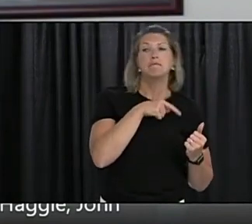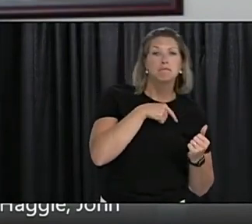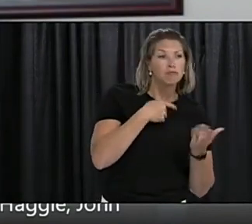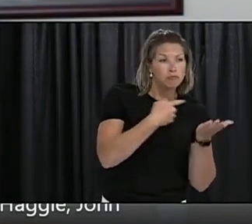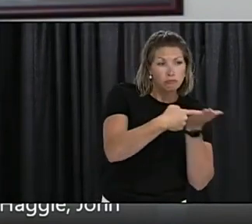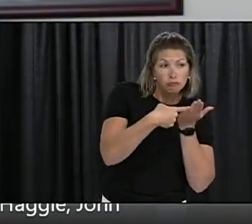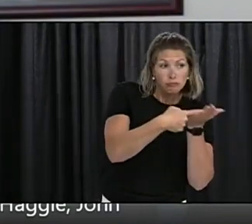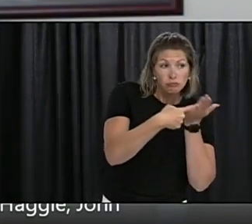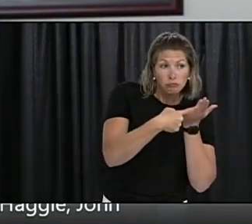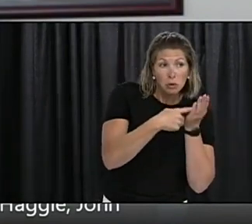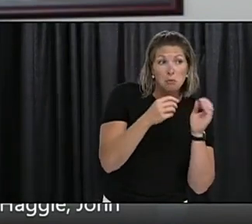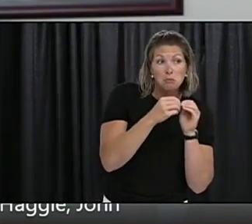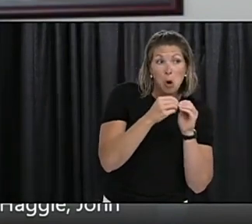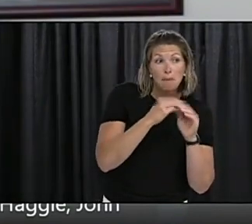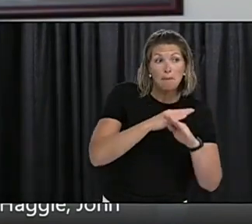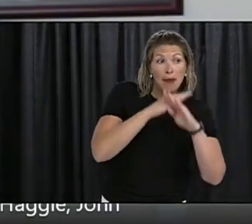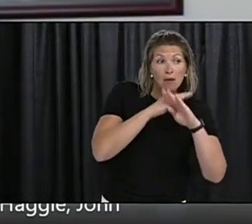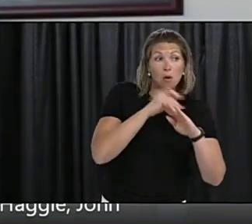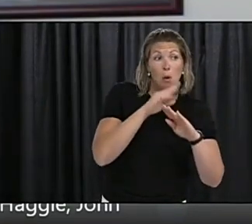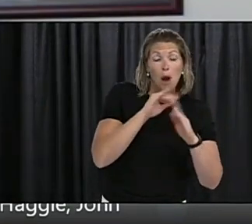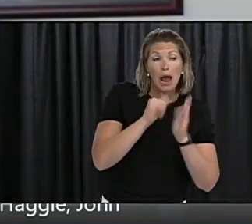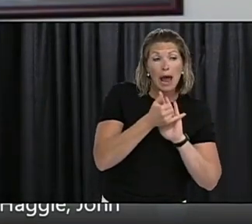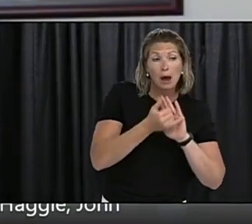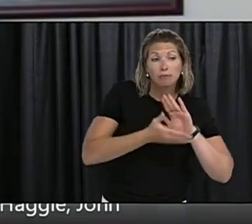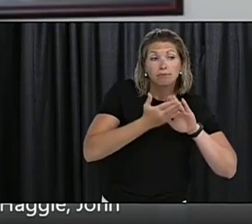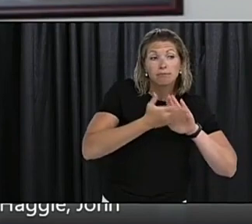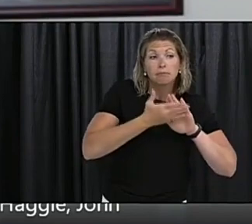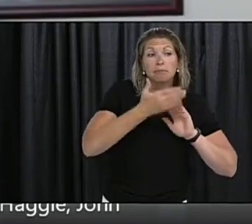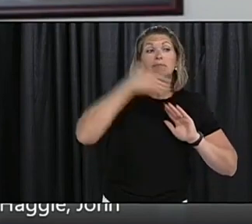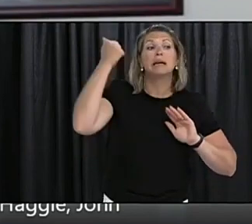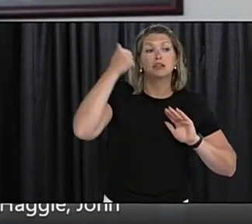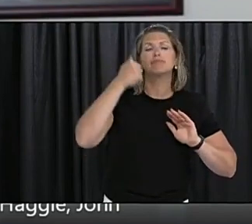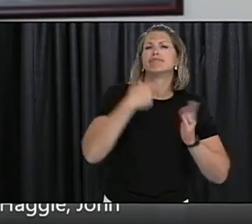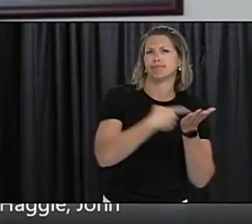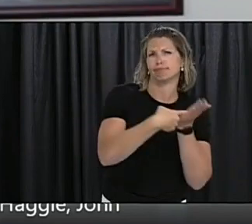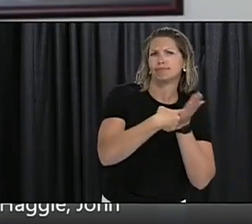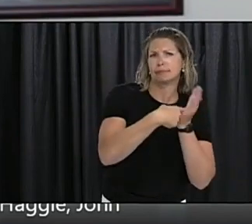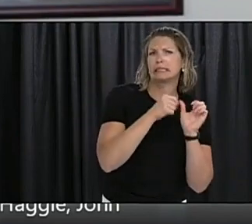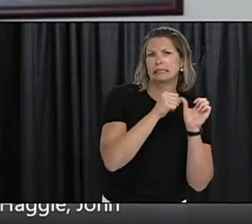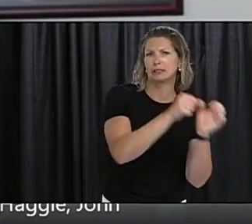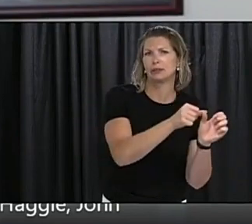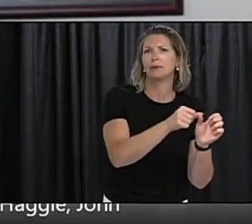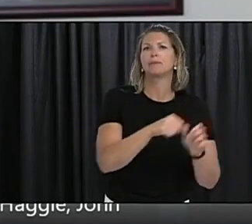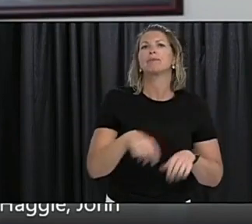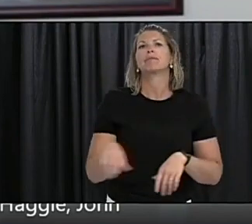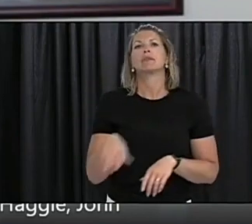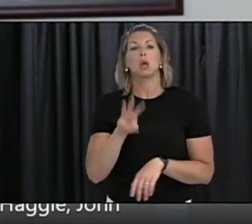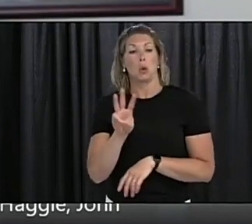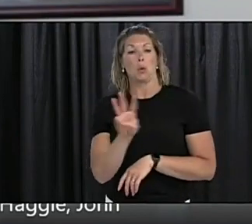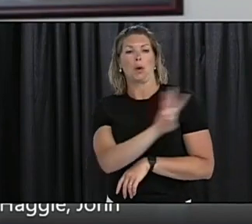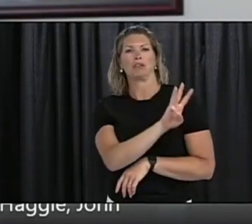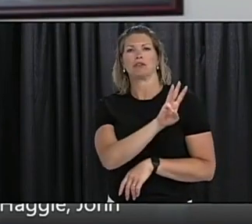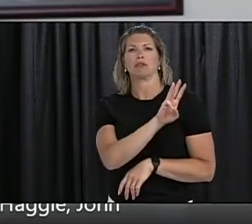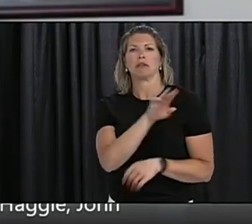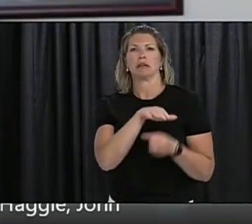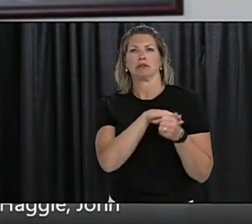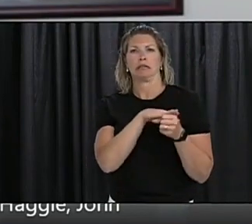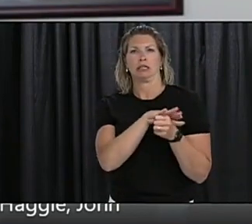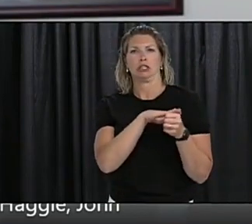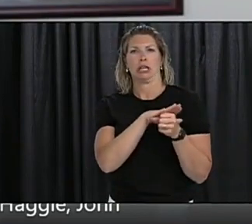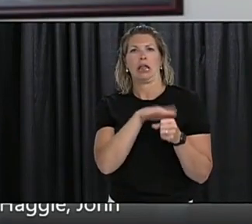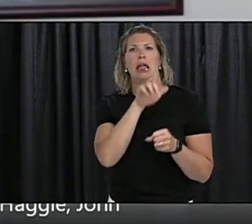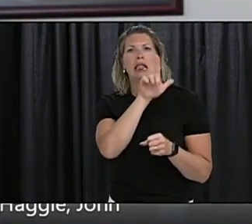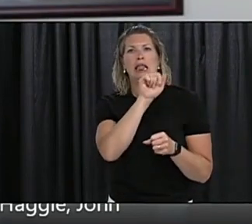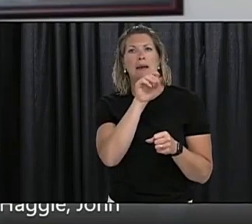clinics from reopening. Shout out to Labrador-Grenfall Health who, for two weeks running, hit well in